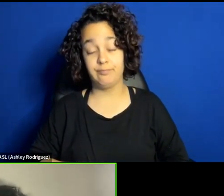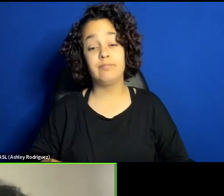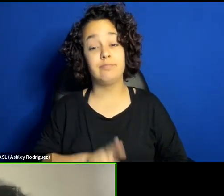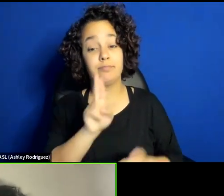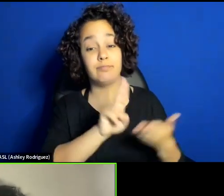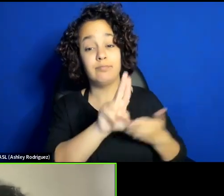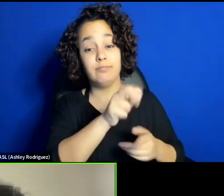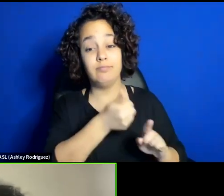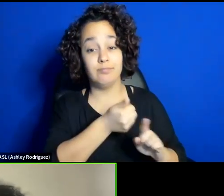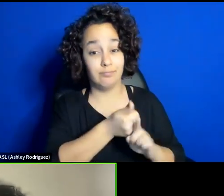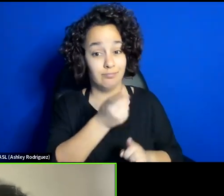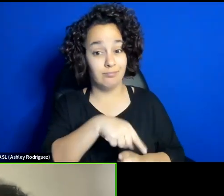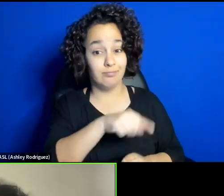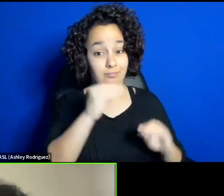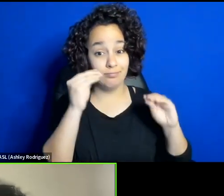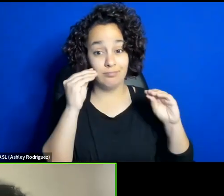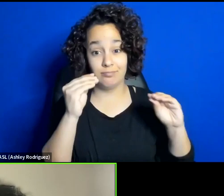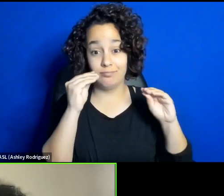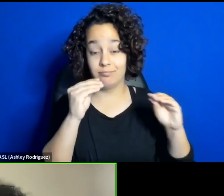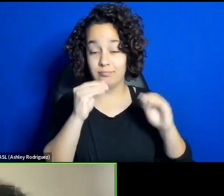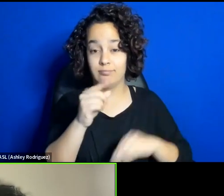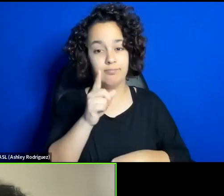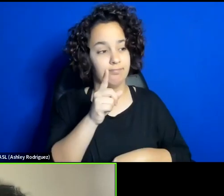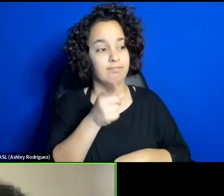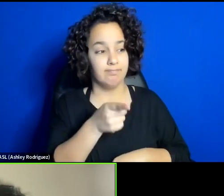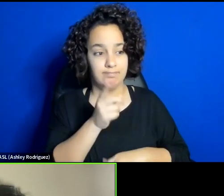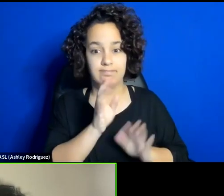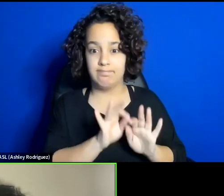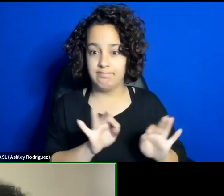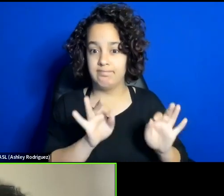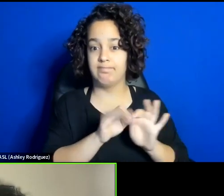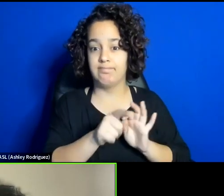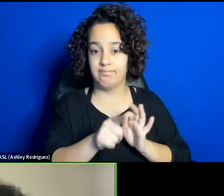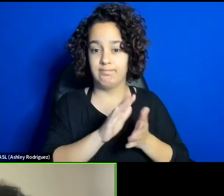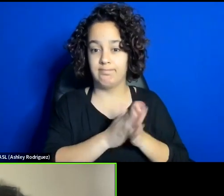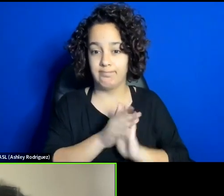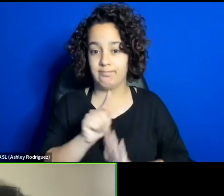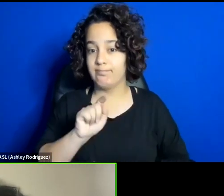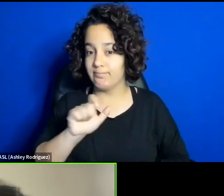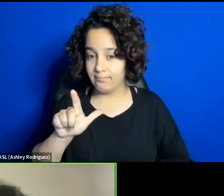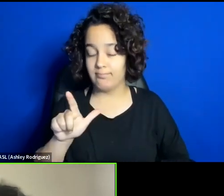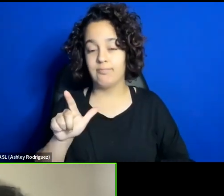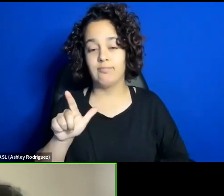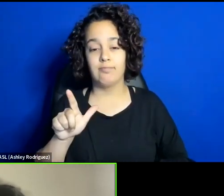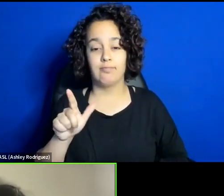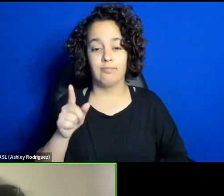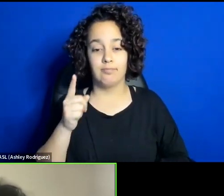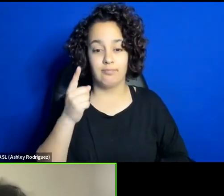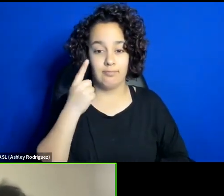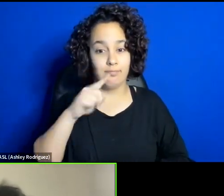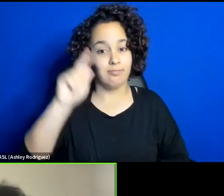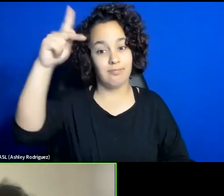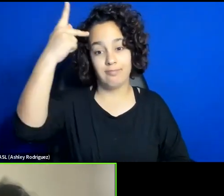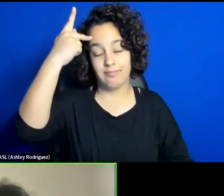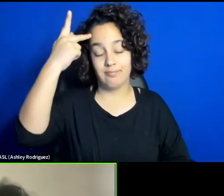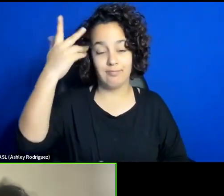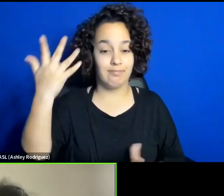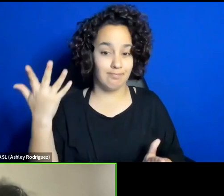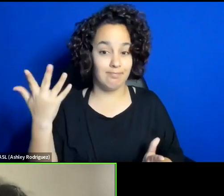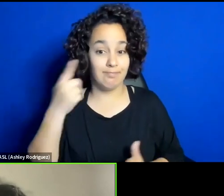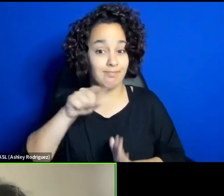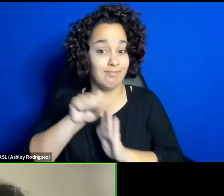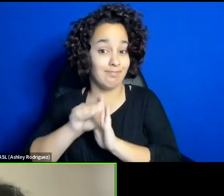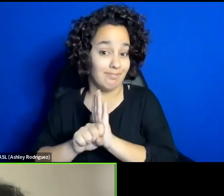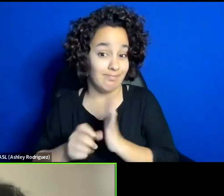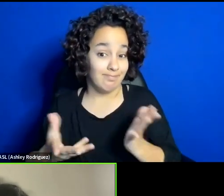just a tool for, for police, for the state,